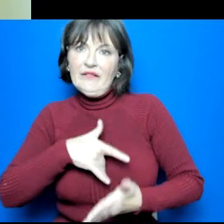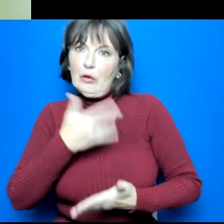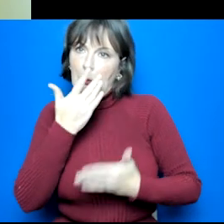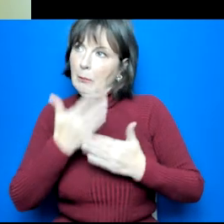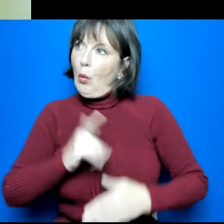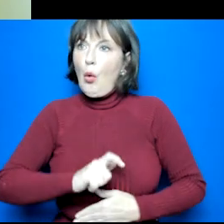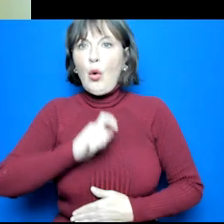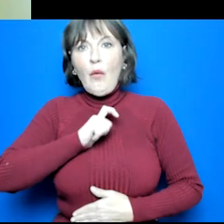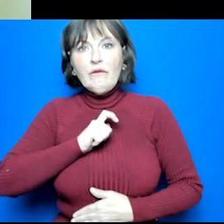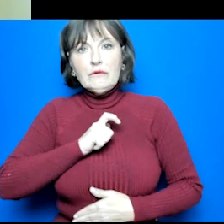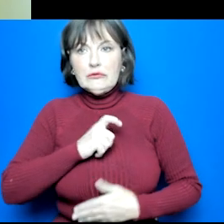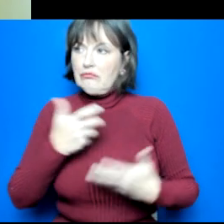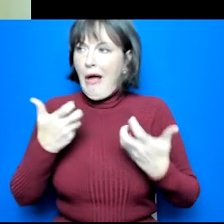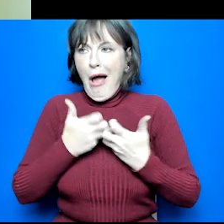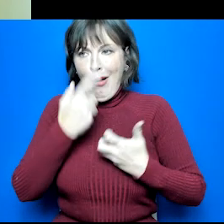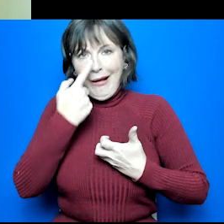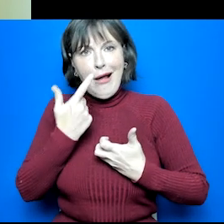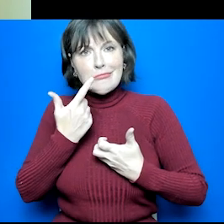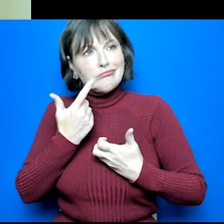and beyond.